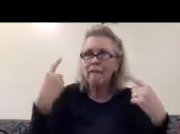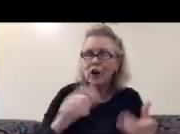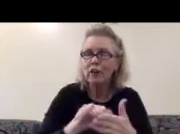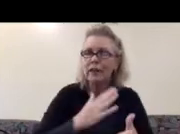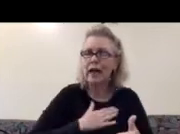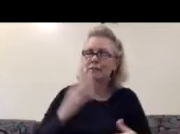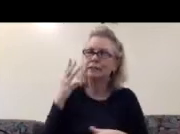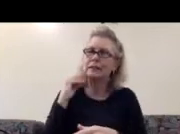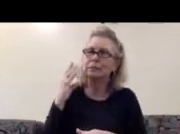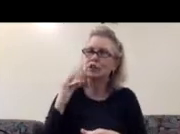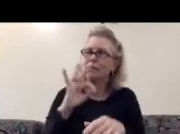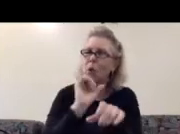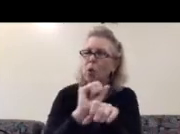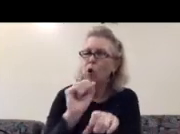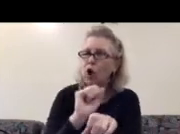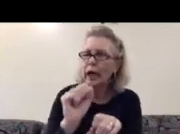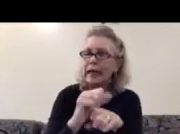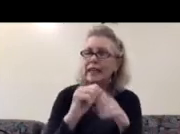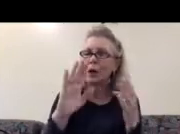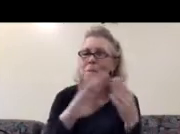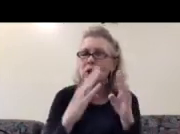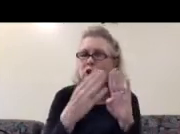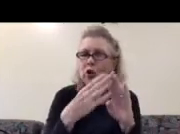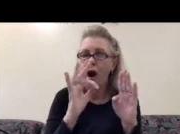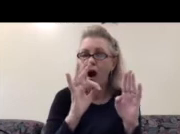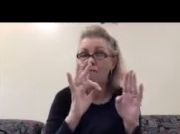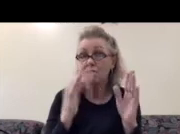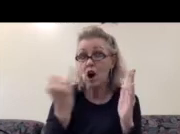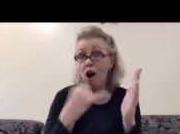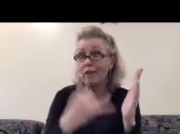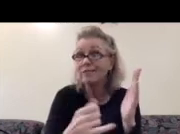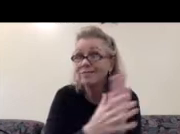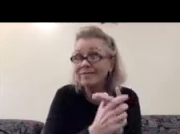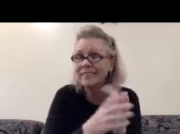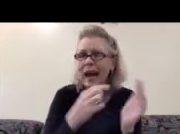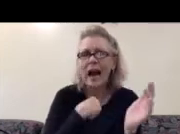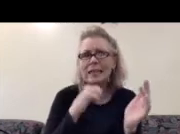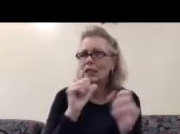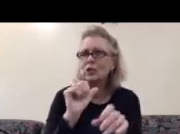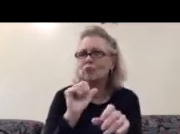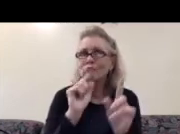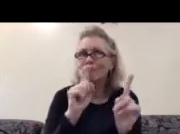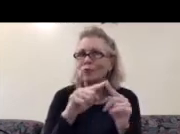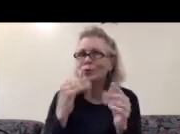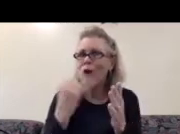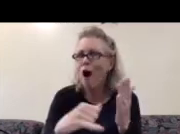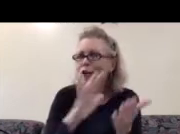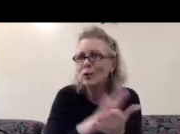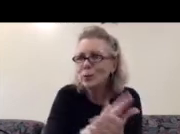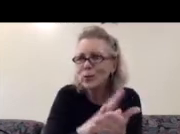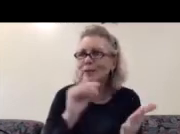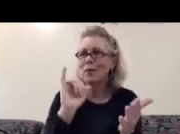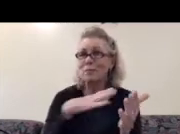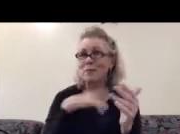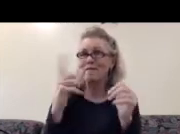experience of working in a community of other artists because I didn't go to the art school, so it was my first time